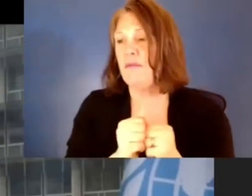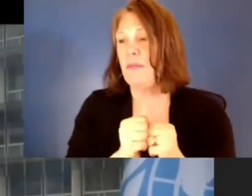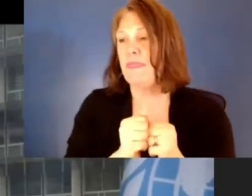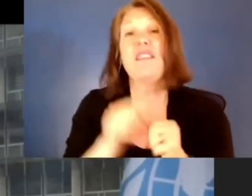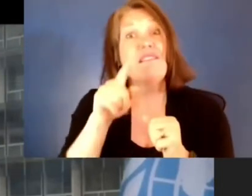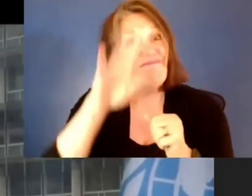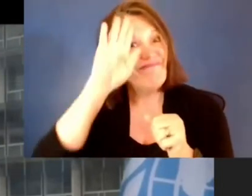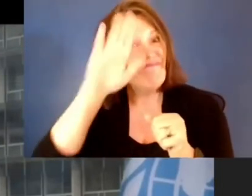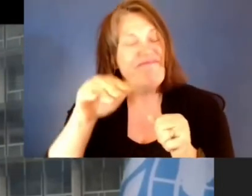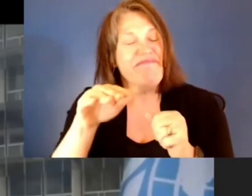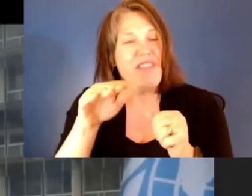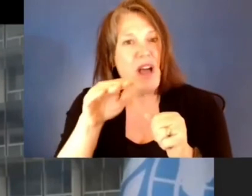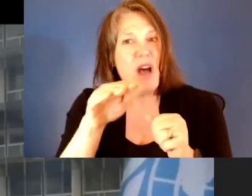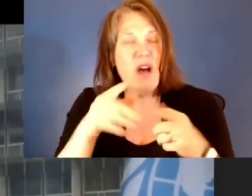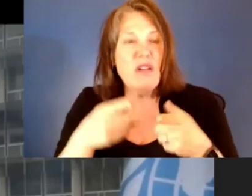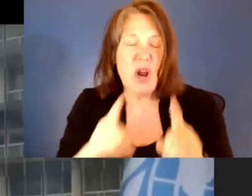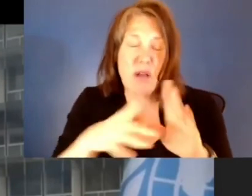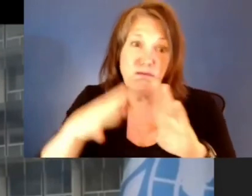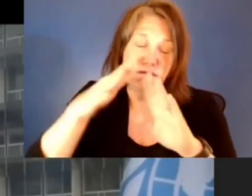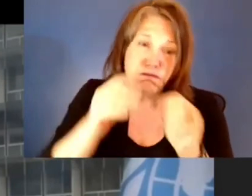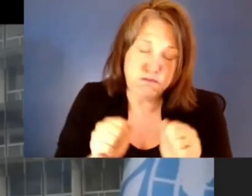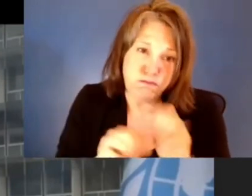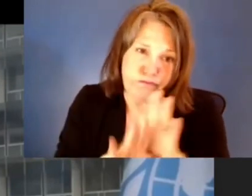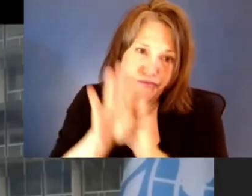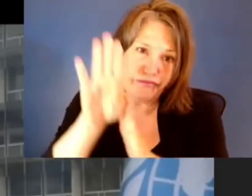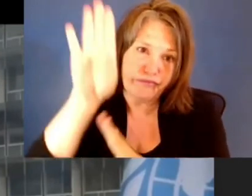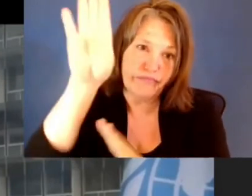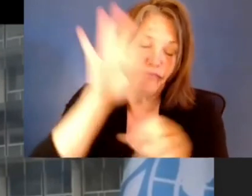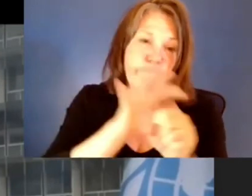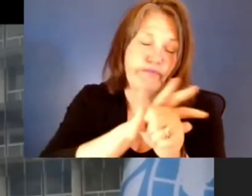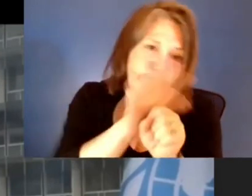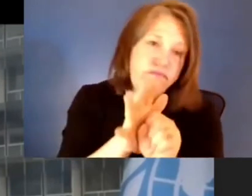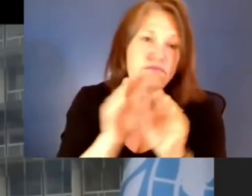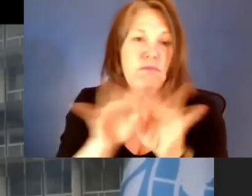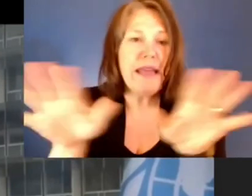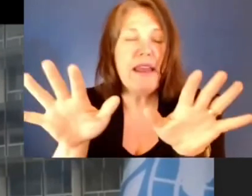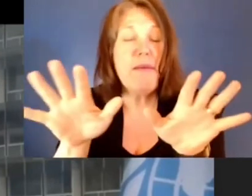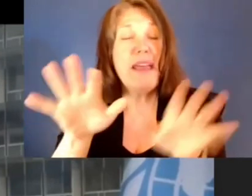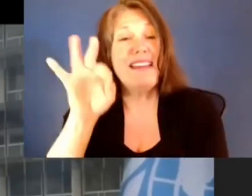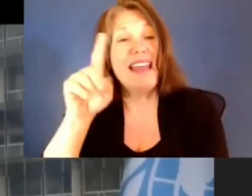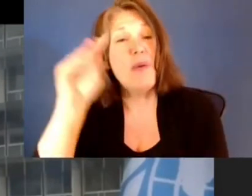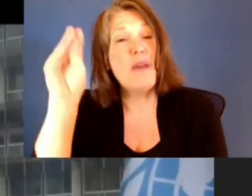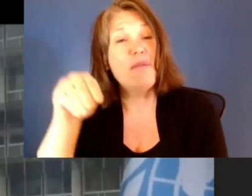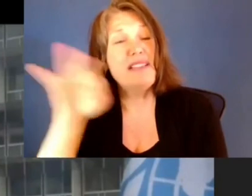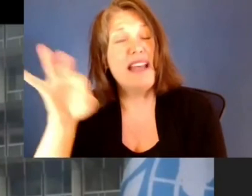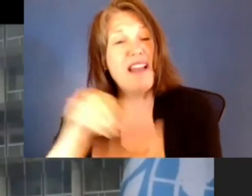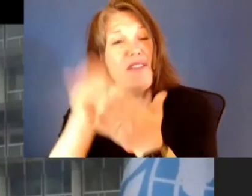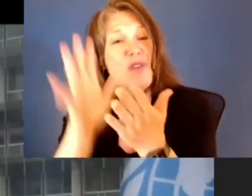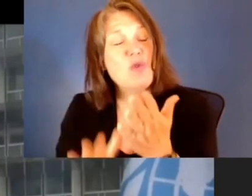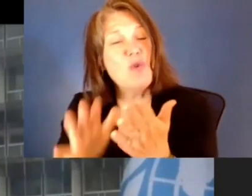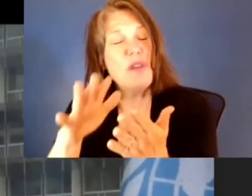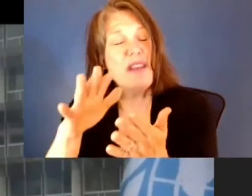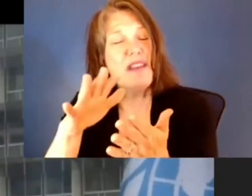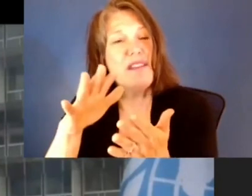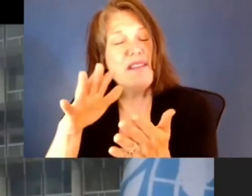pandemic, our figures have shown that 91% of the global student population, 1.5 billion